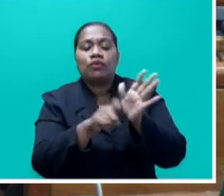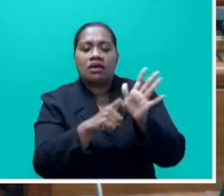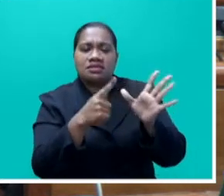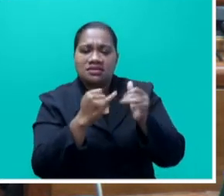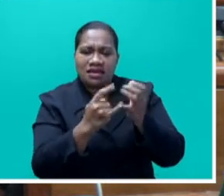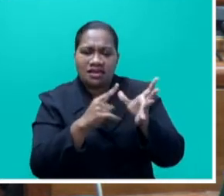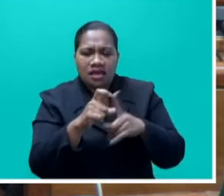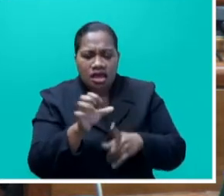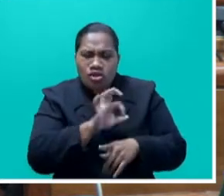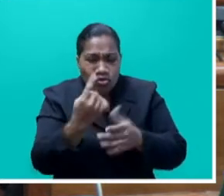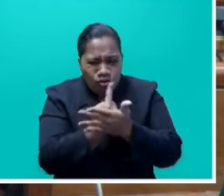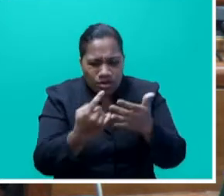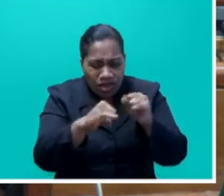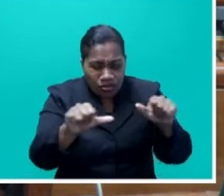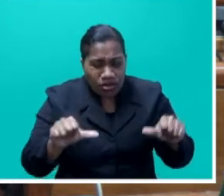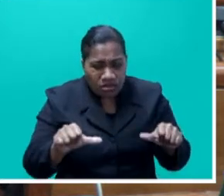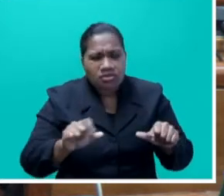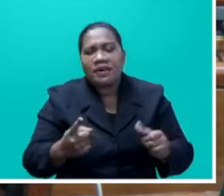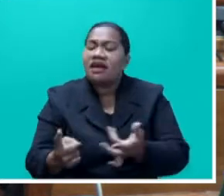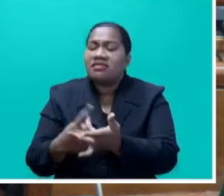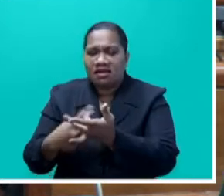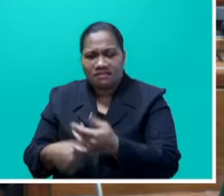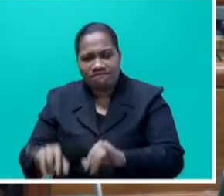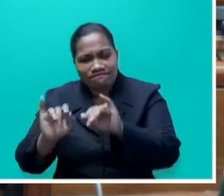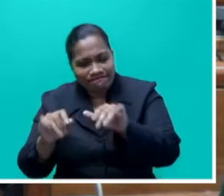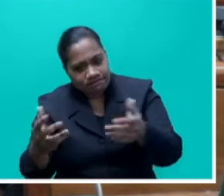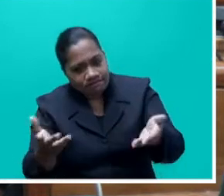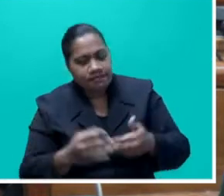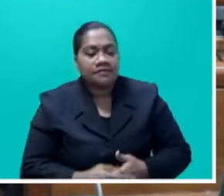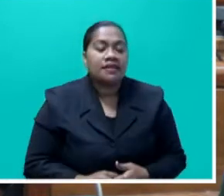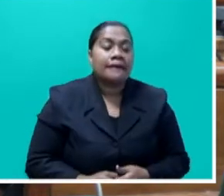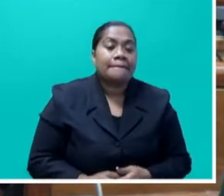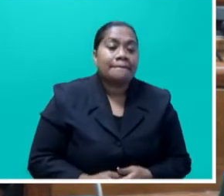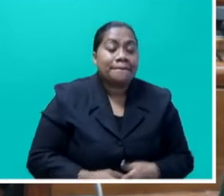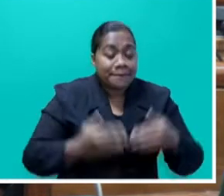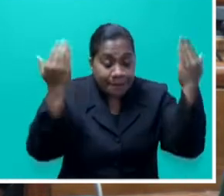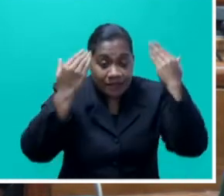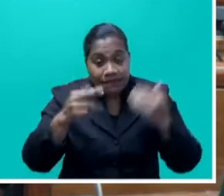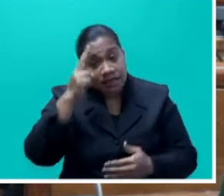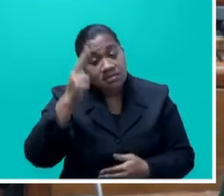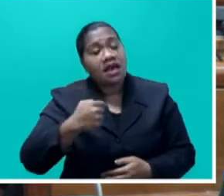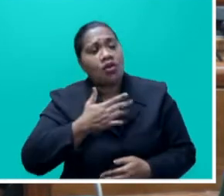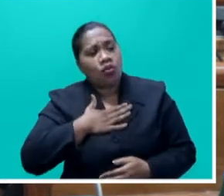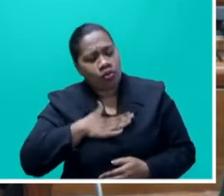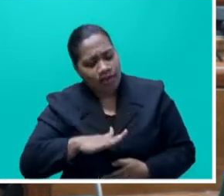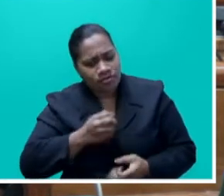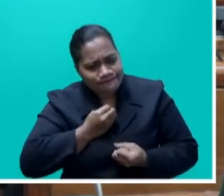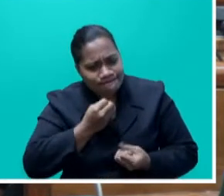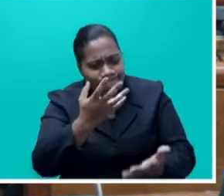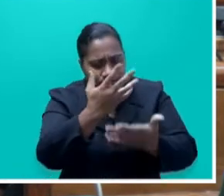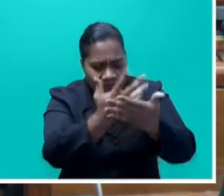but also other matters, other subject areas, Mr Speaker say. Mr Speaker say, I want to make this statement here,